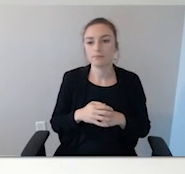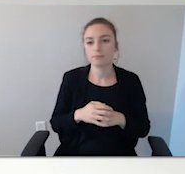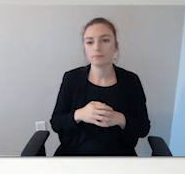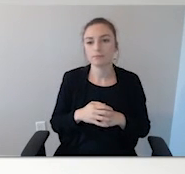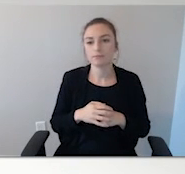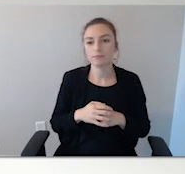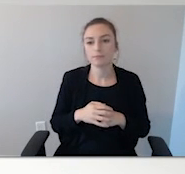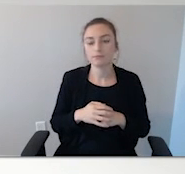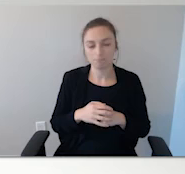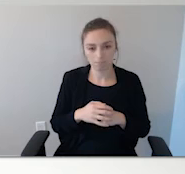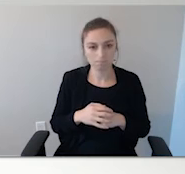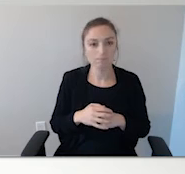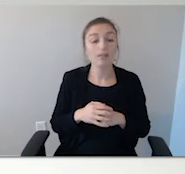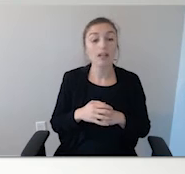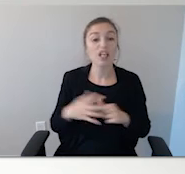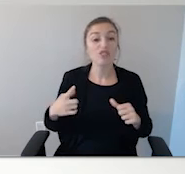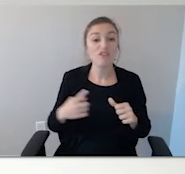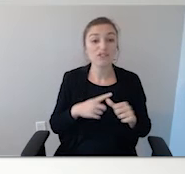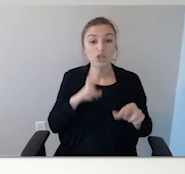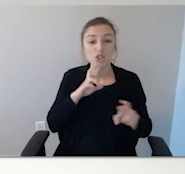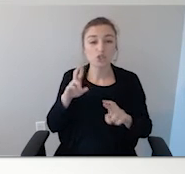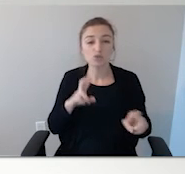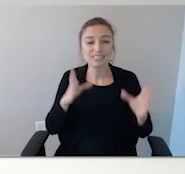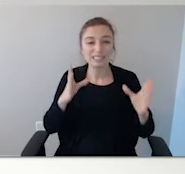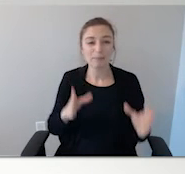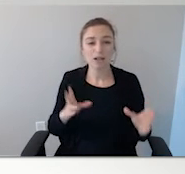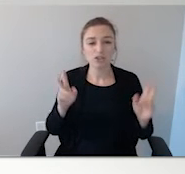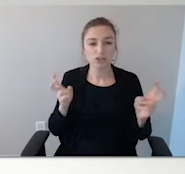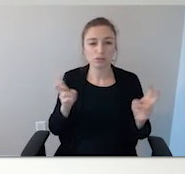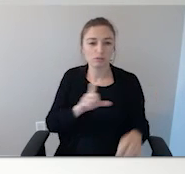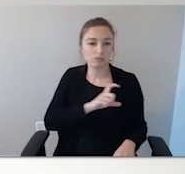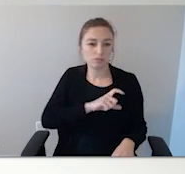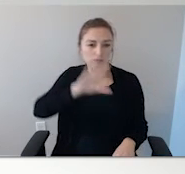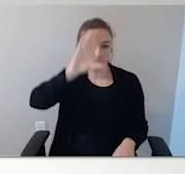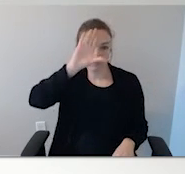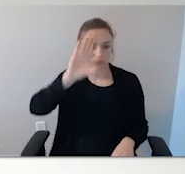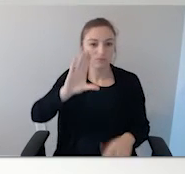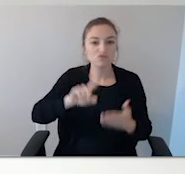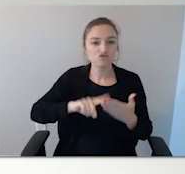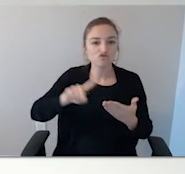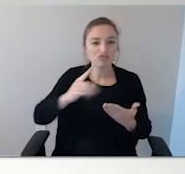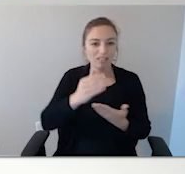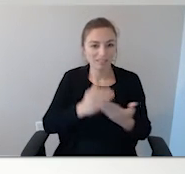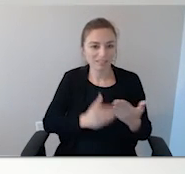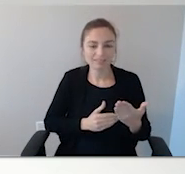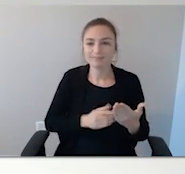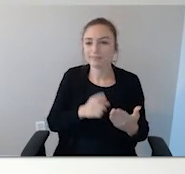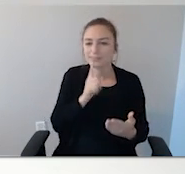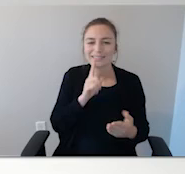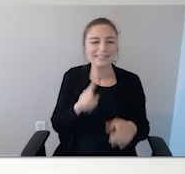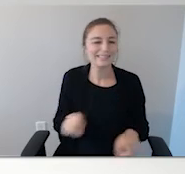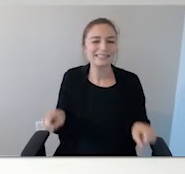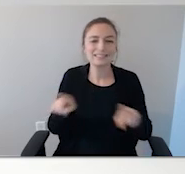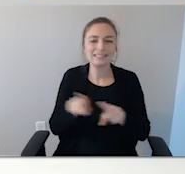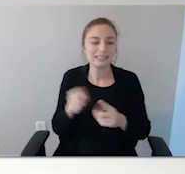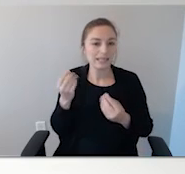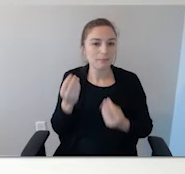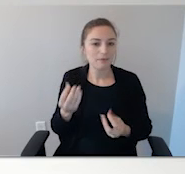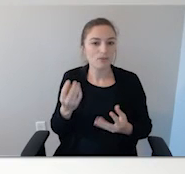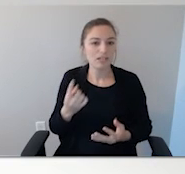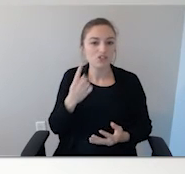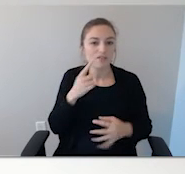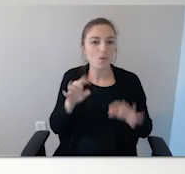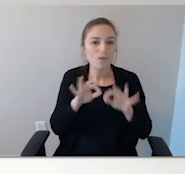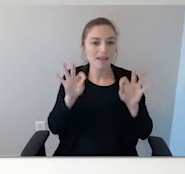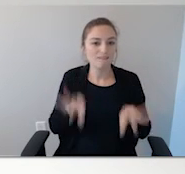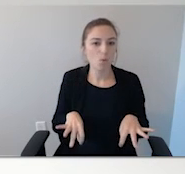The first responder checklist, if you read through this, it's exactly the same information that is on that handout that you want to have available, the